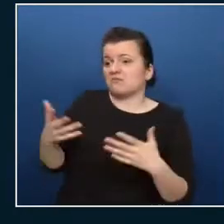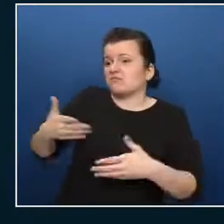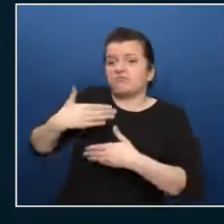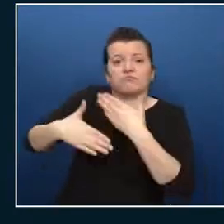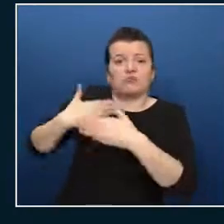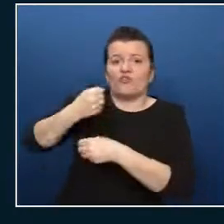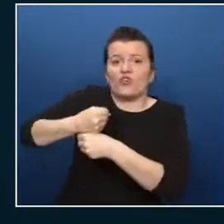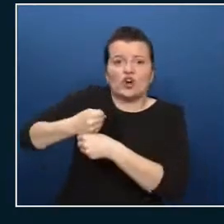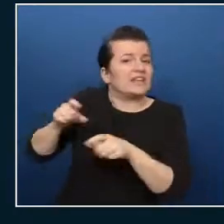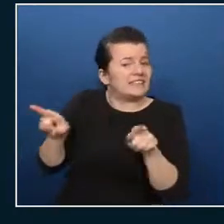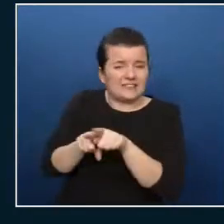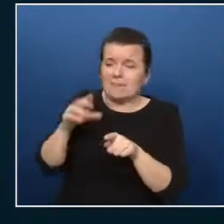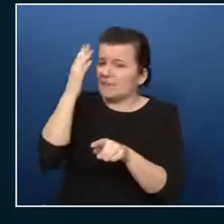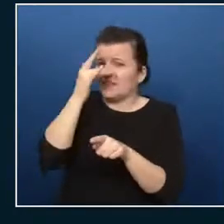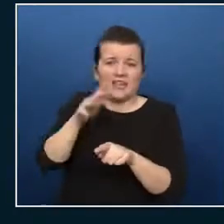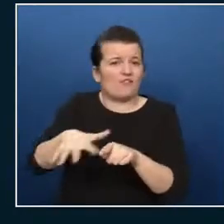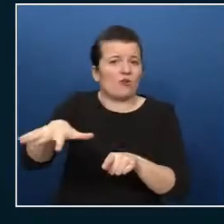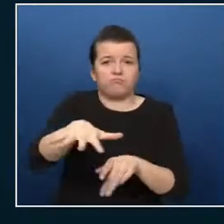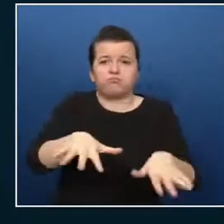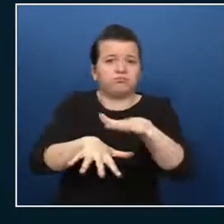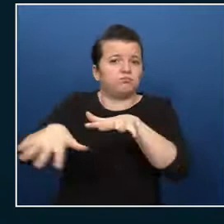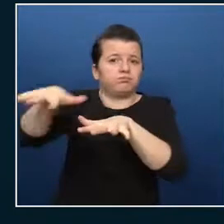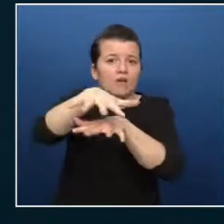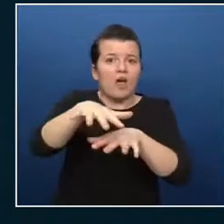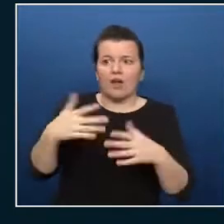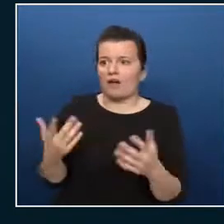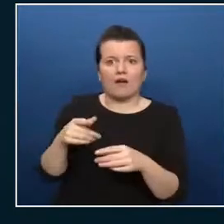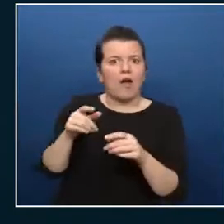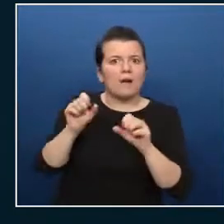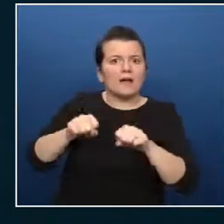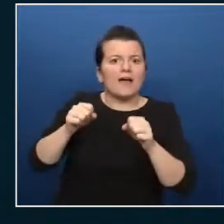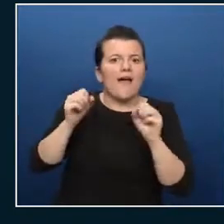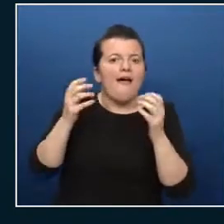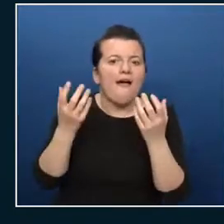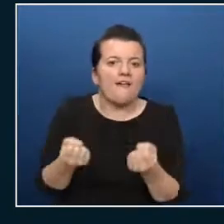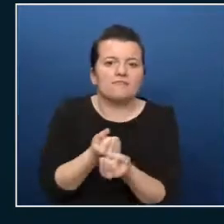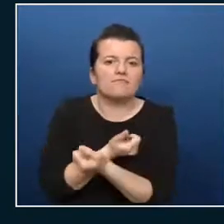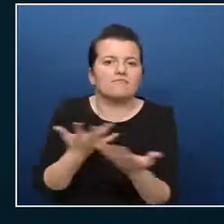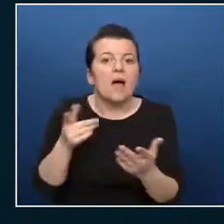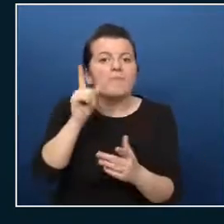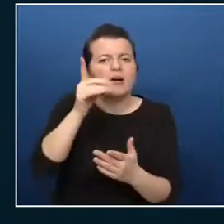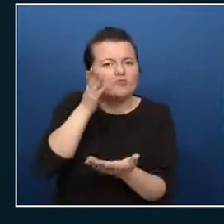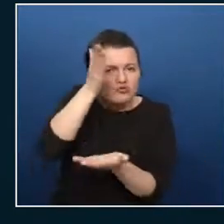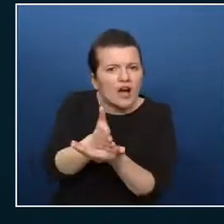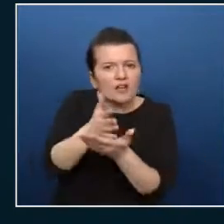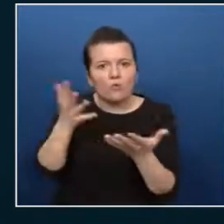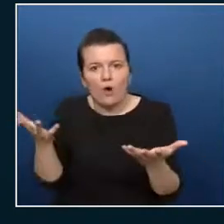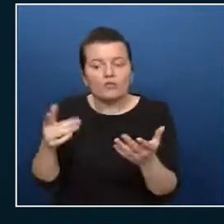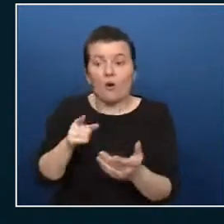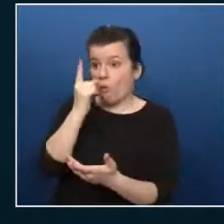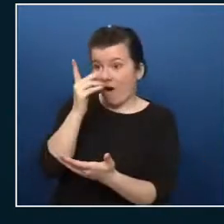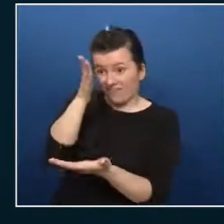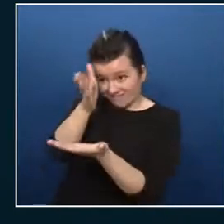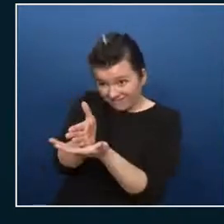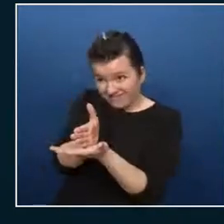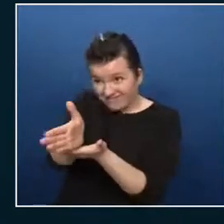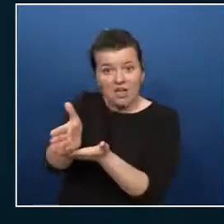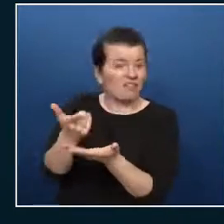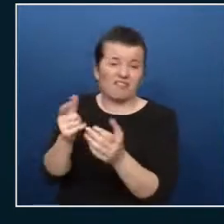hey I get all these different capabilities but what is the right way and and there's not really one size fits all so it's